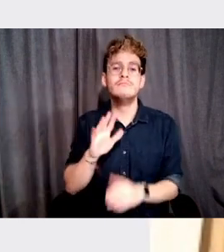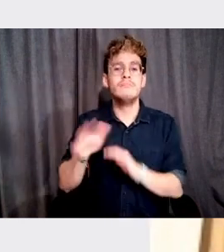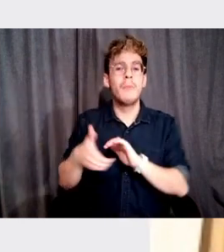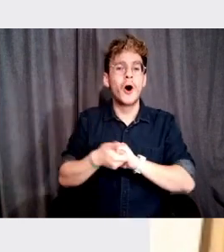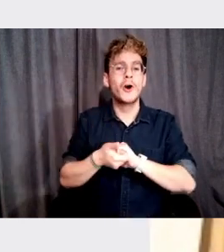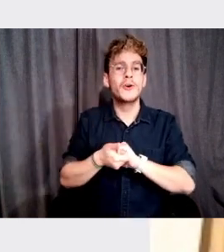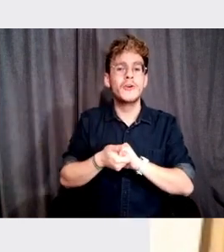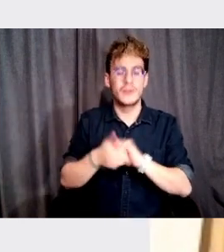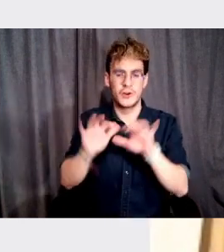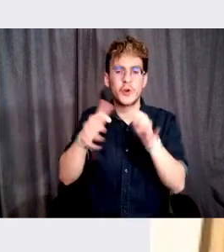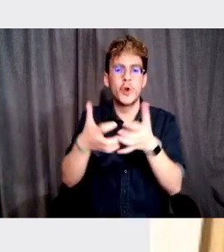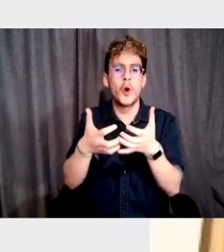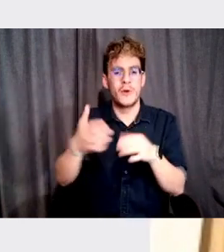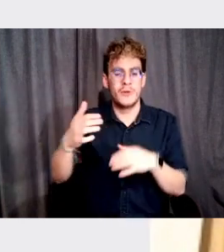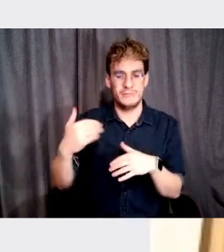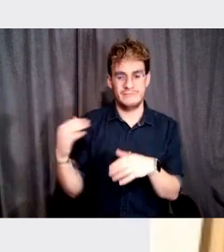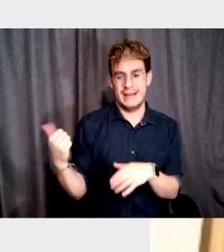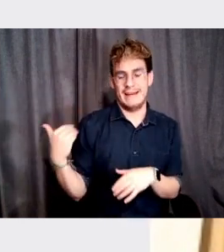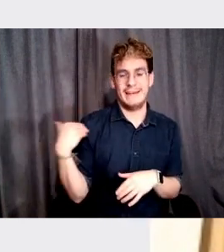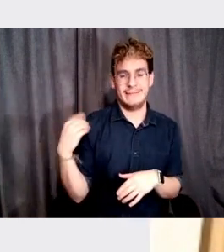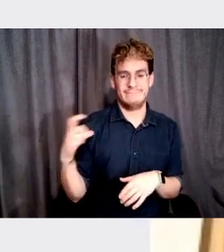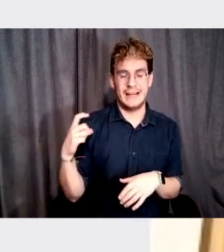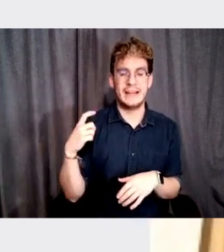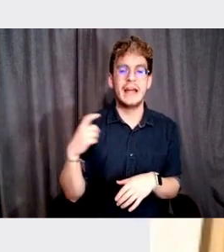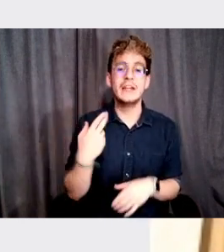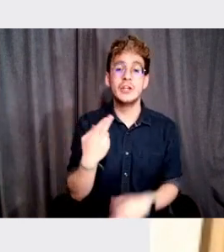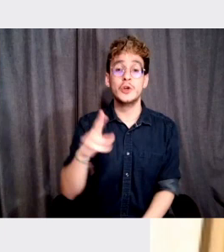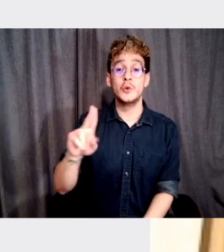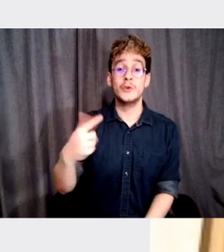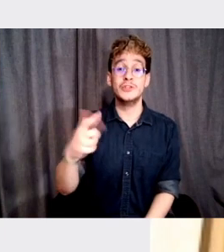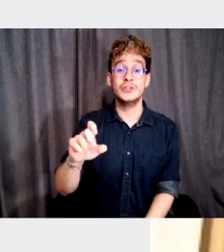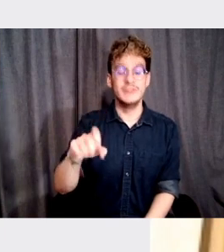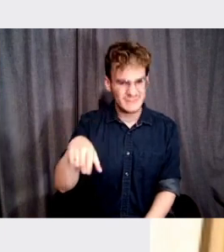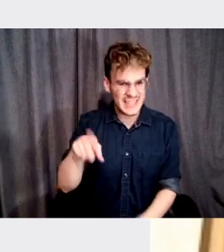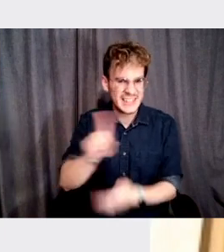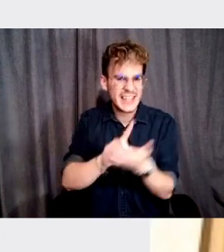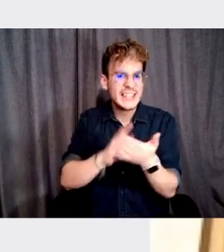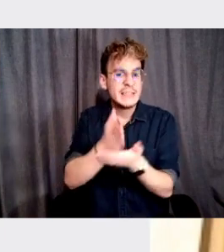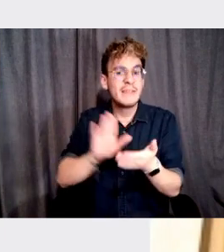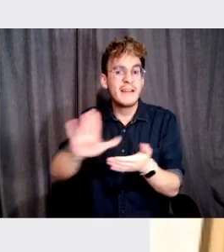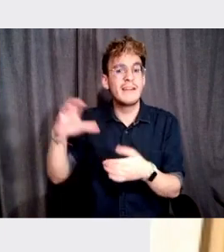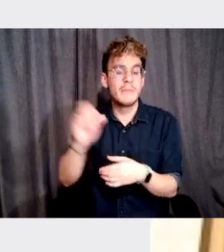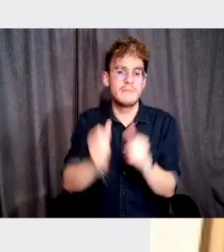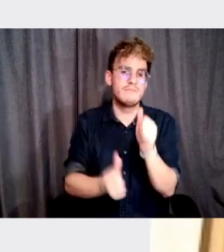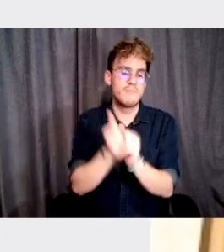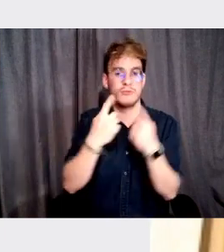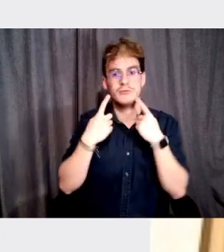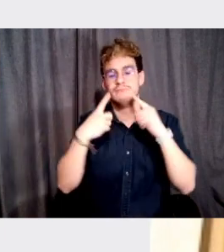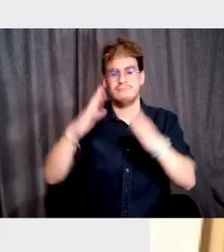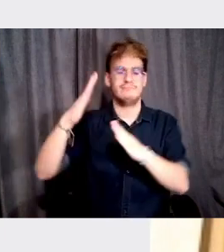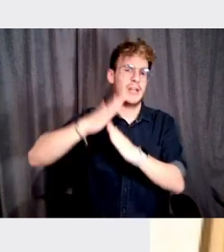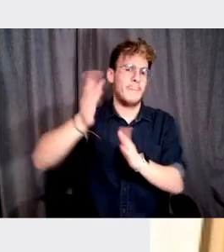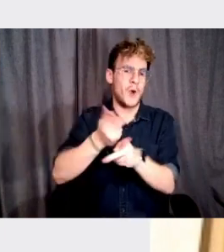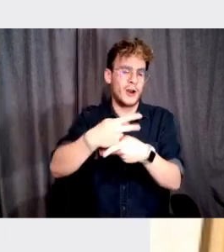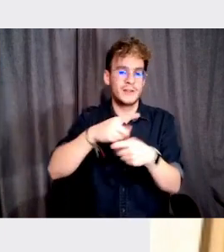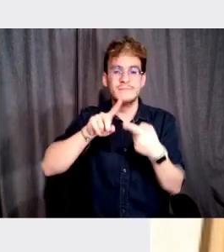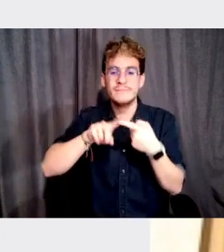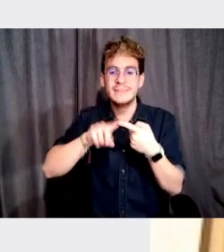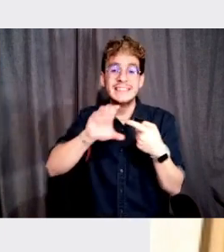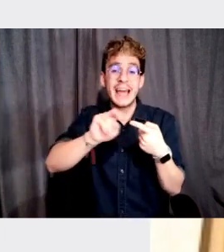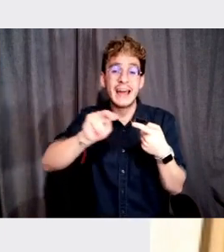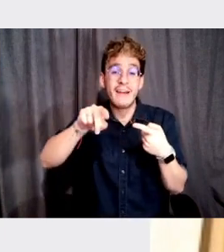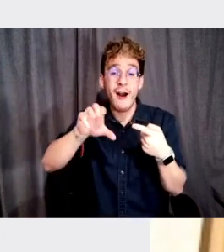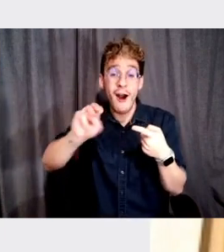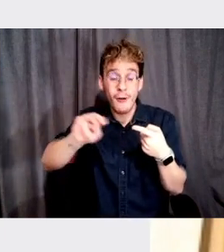global head of UX at Huge, where he designed some of the company's most celebrated products including CNN